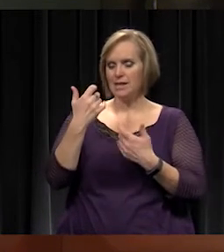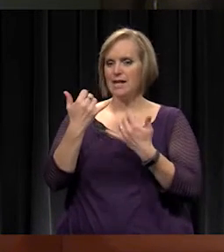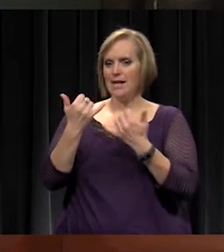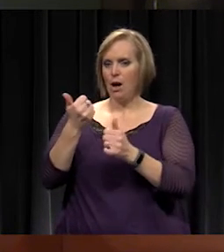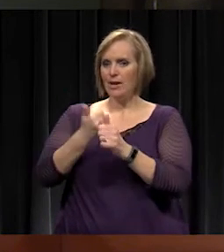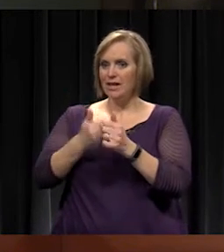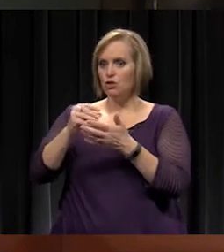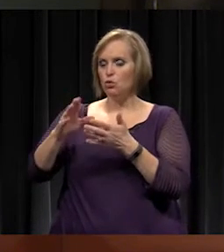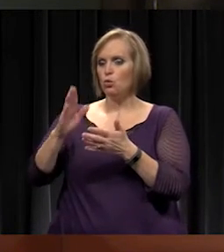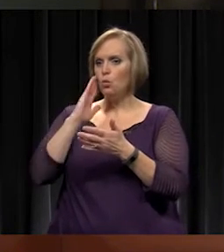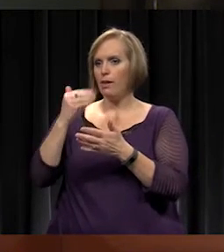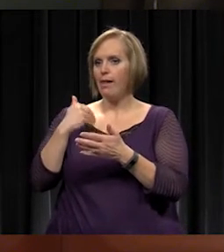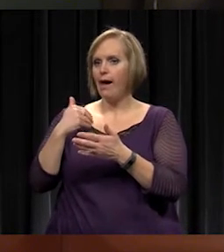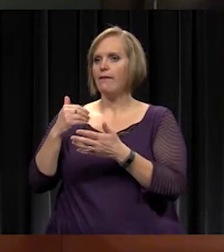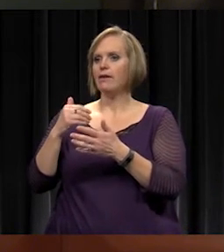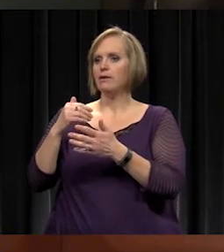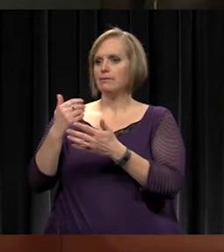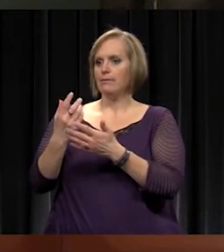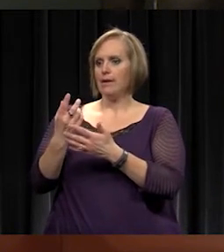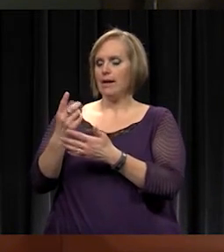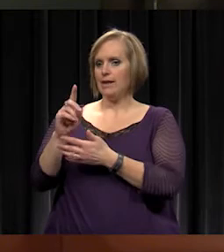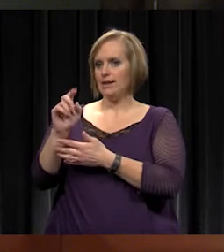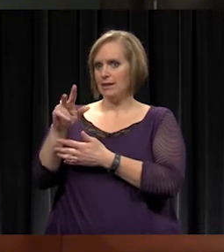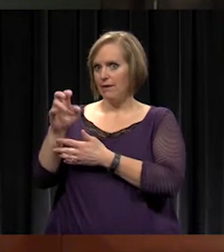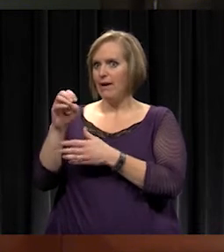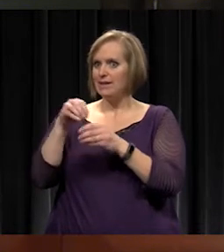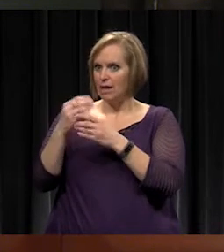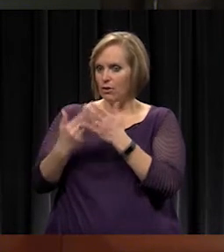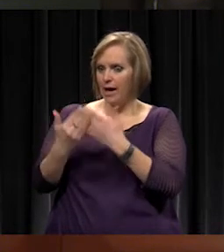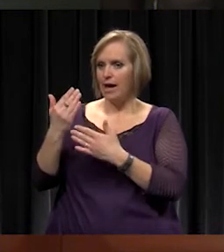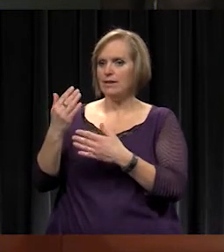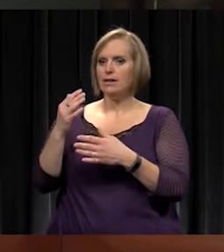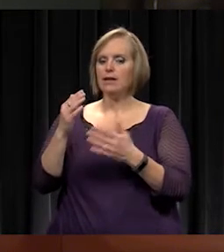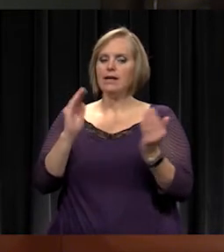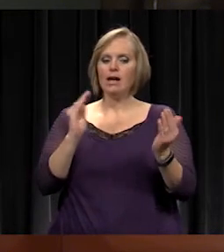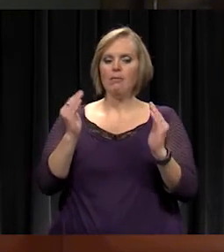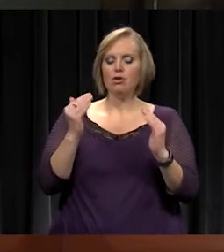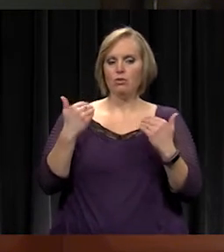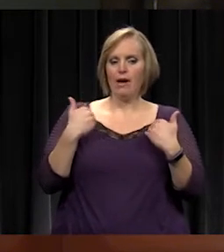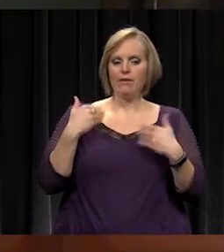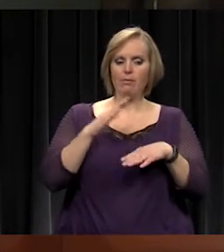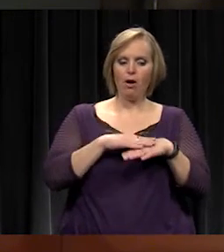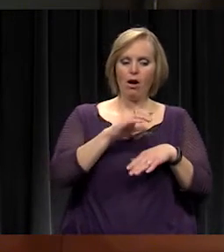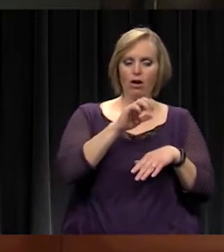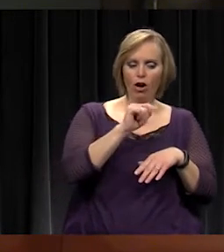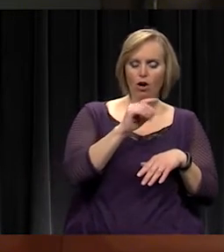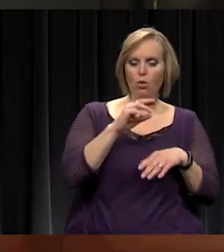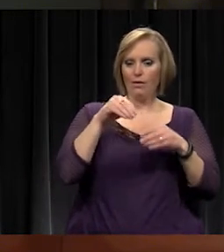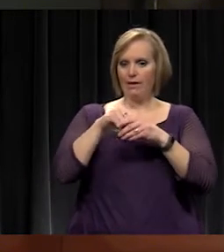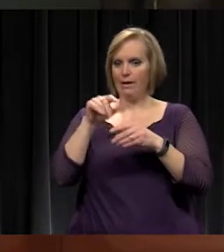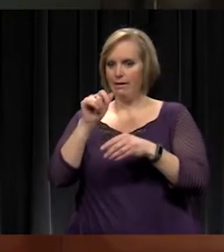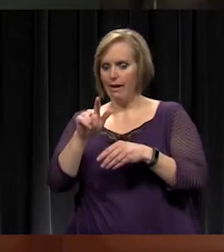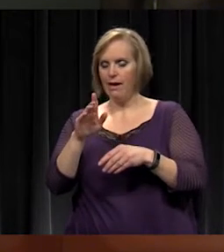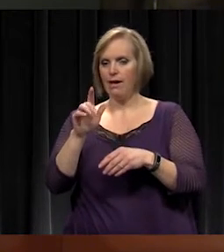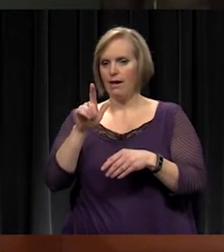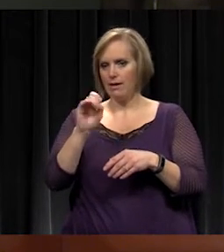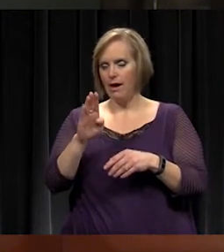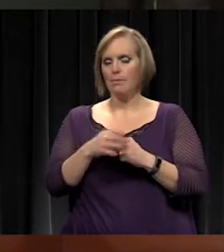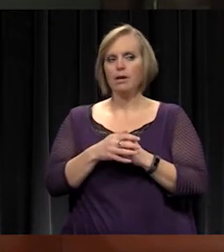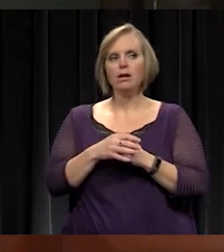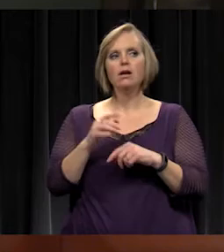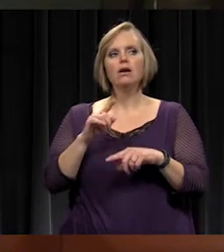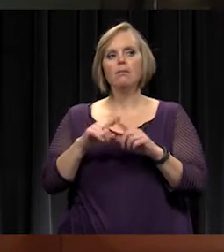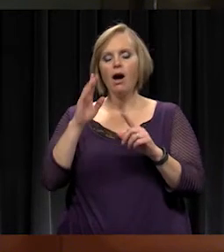versus how many are on a cart or in this lab? But we still need teachers and all support staff having computers. But I know our